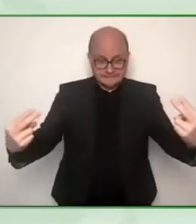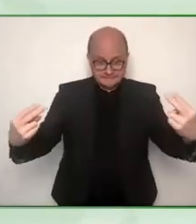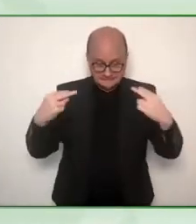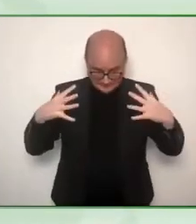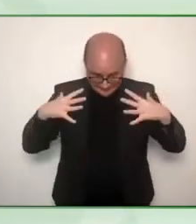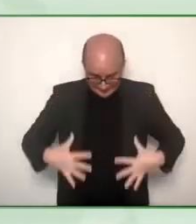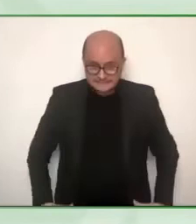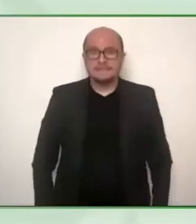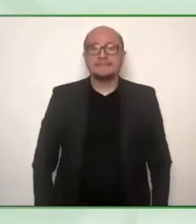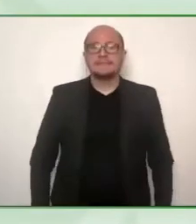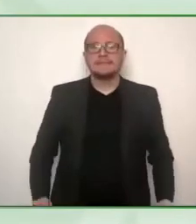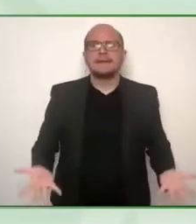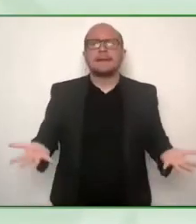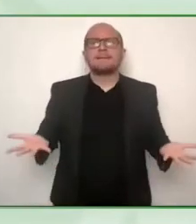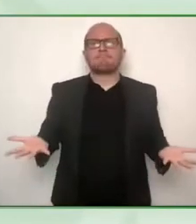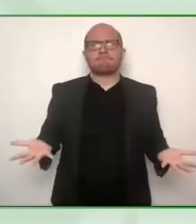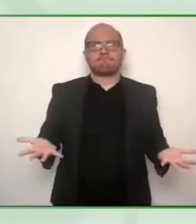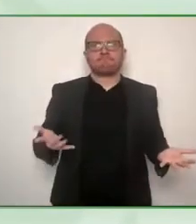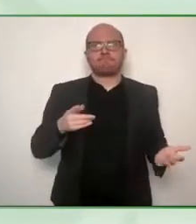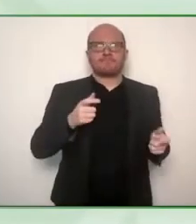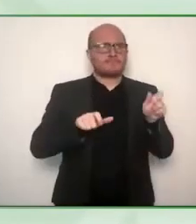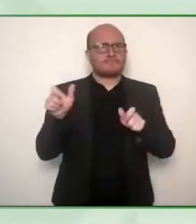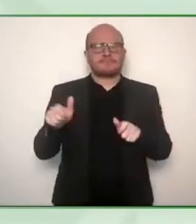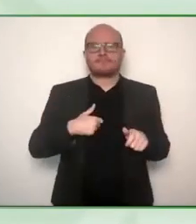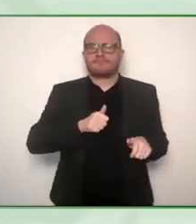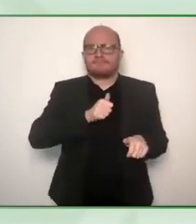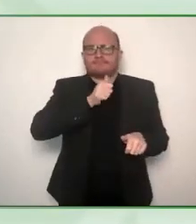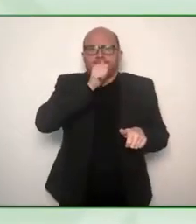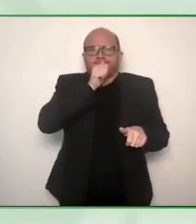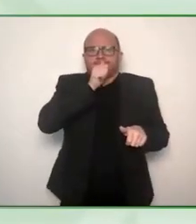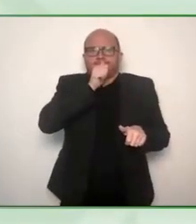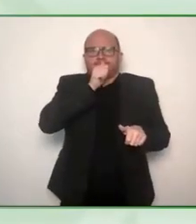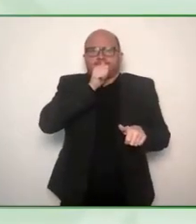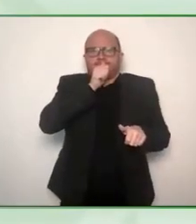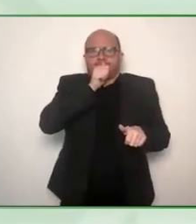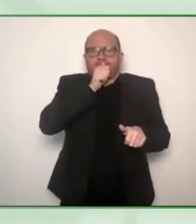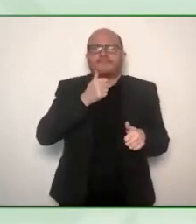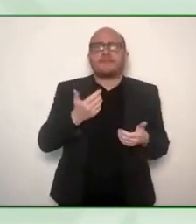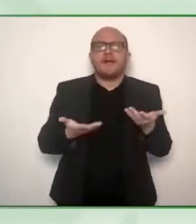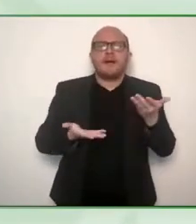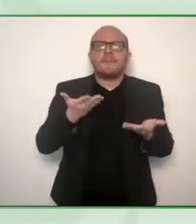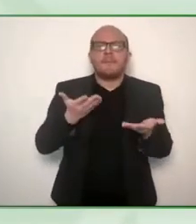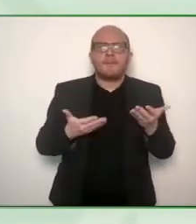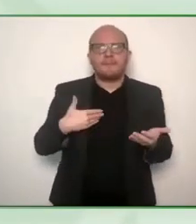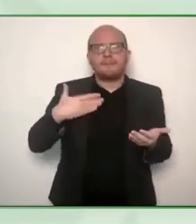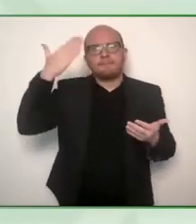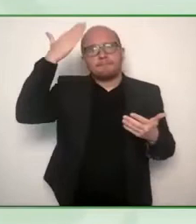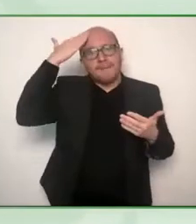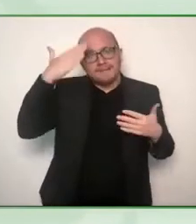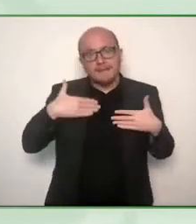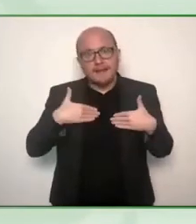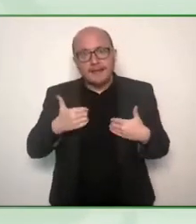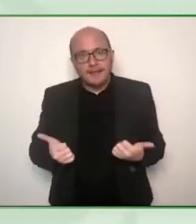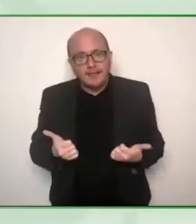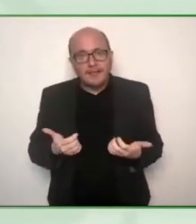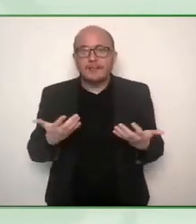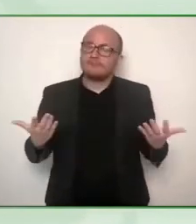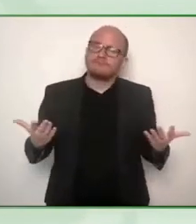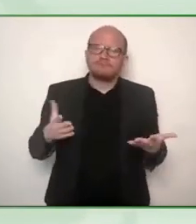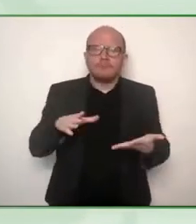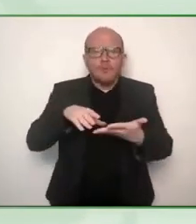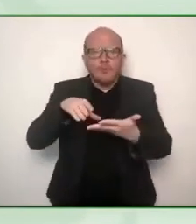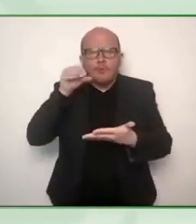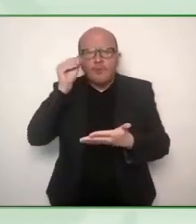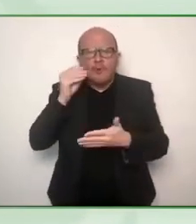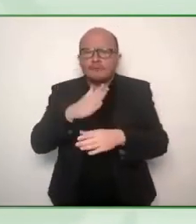-disclosing so somebody who might have a learning disability or mental health condition if they're not coming public then people don't